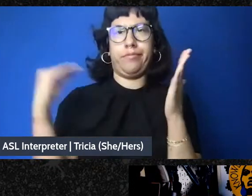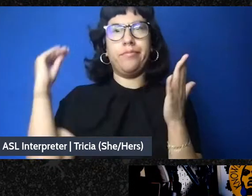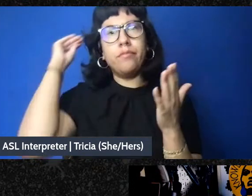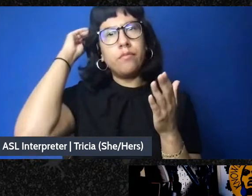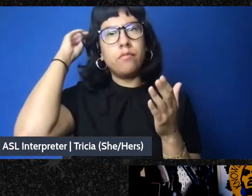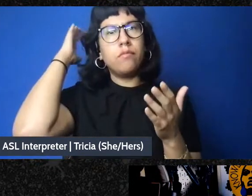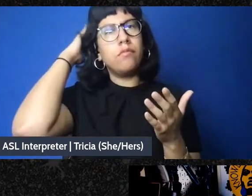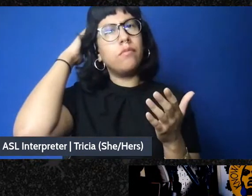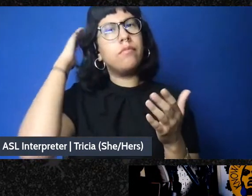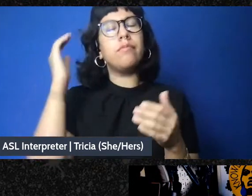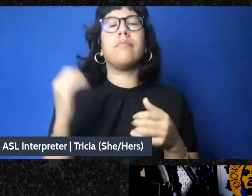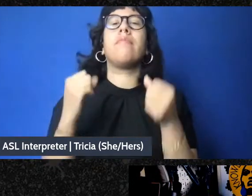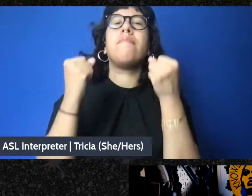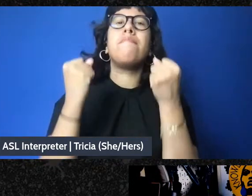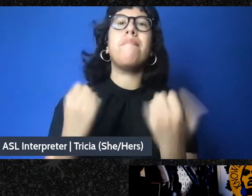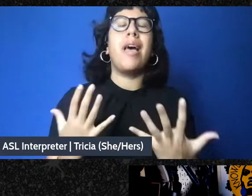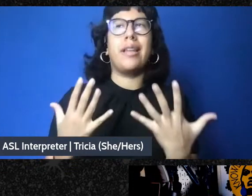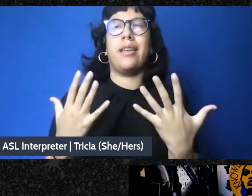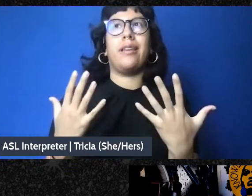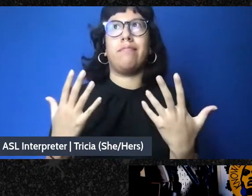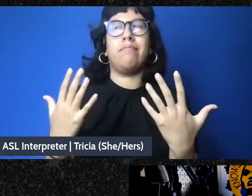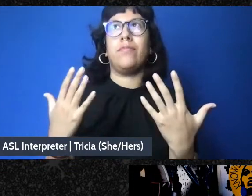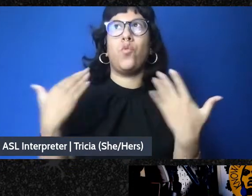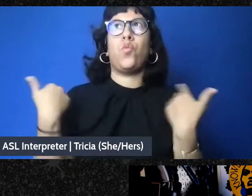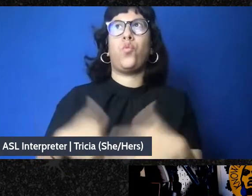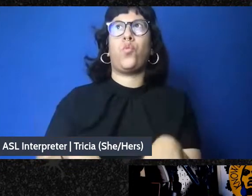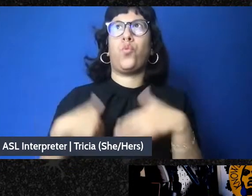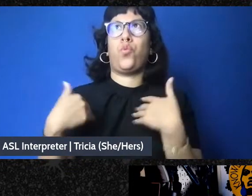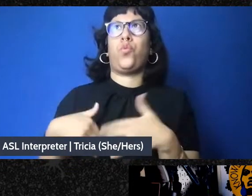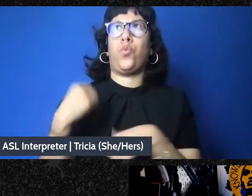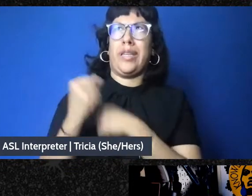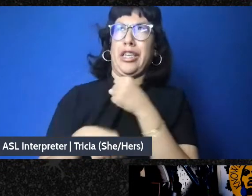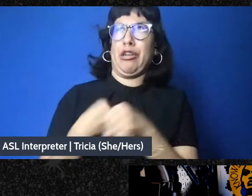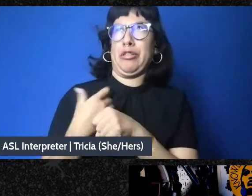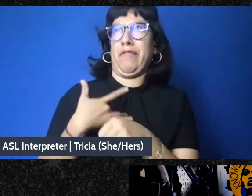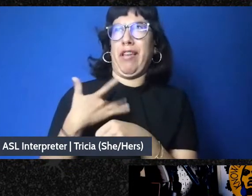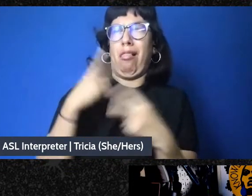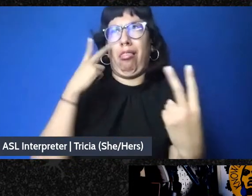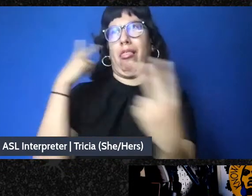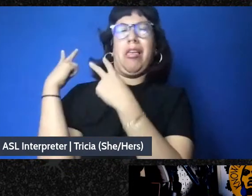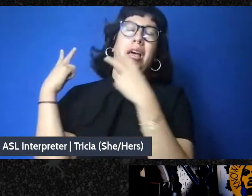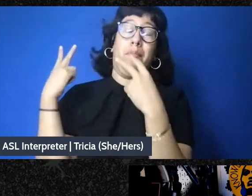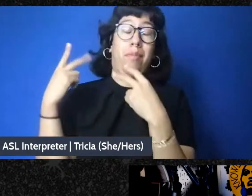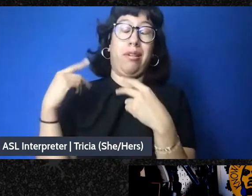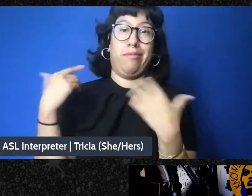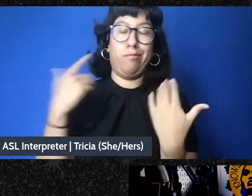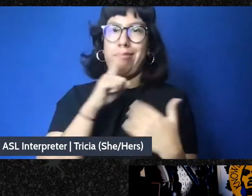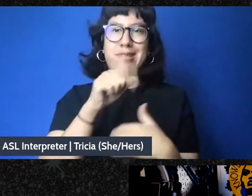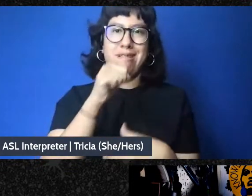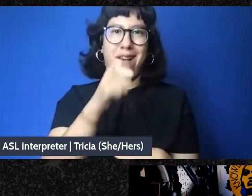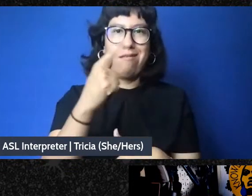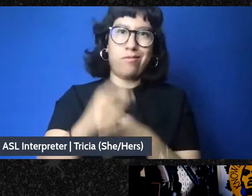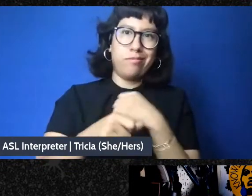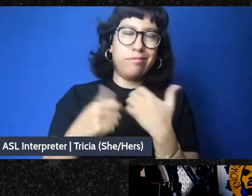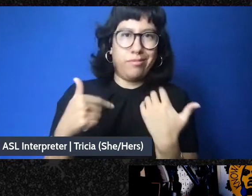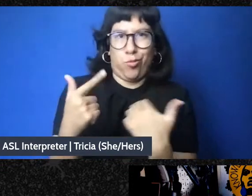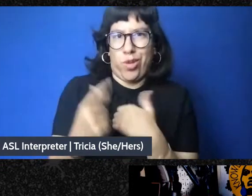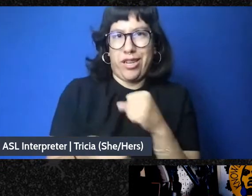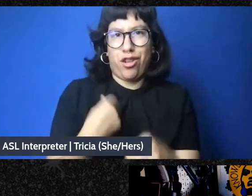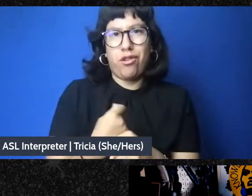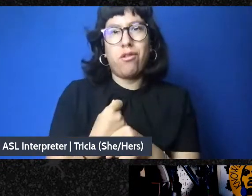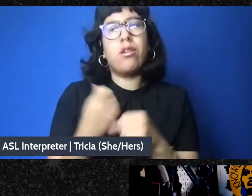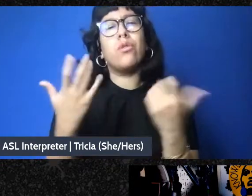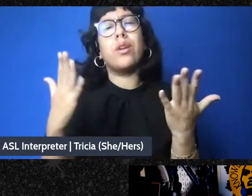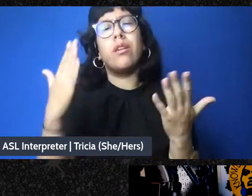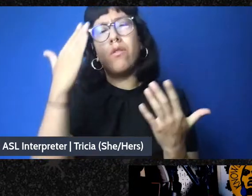many lifetimes have passed in just this last year alone. And after all, as many people are very well